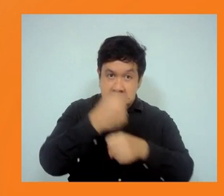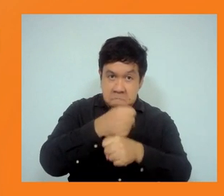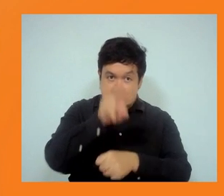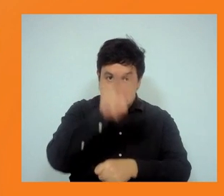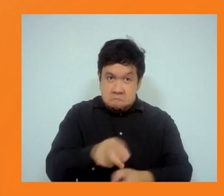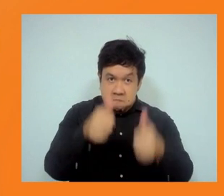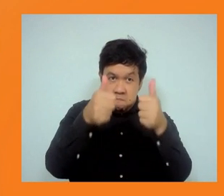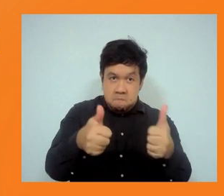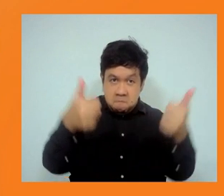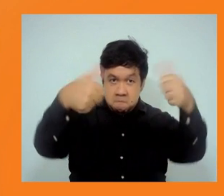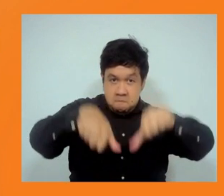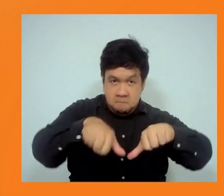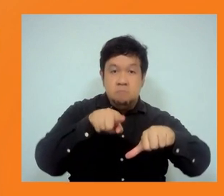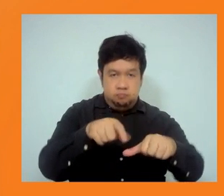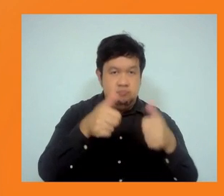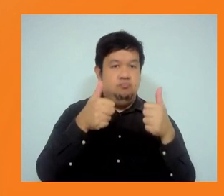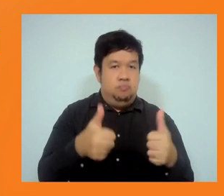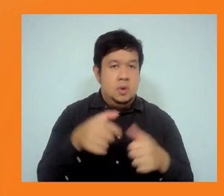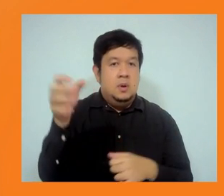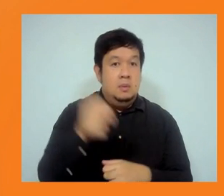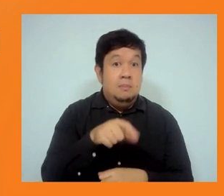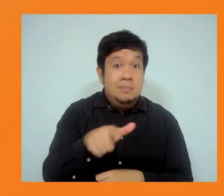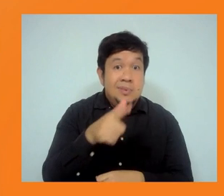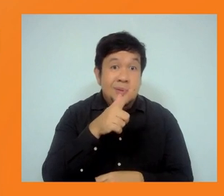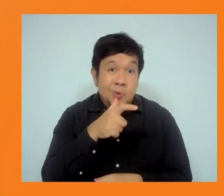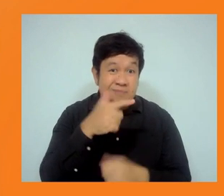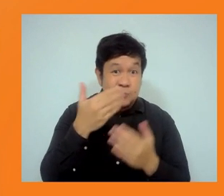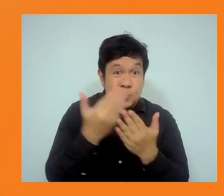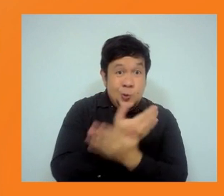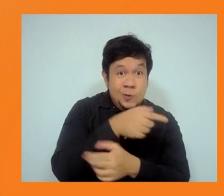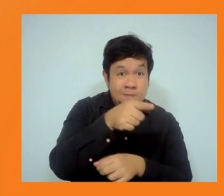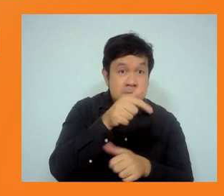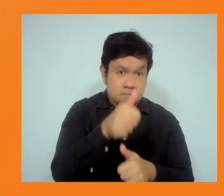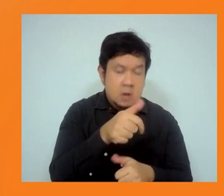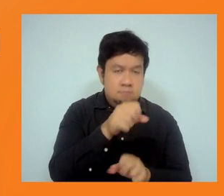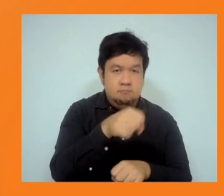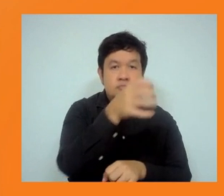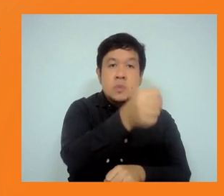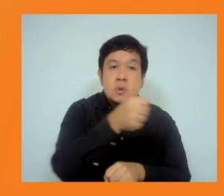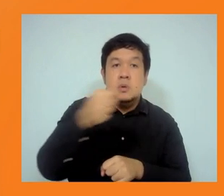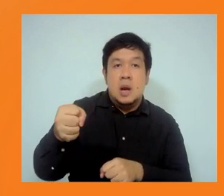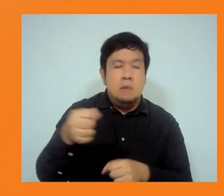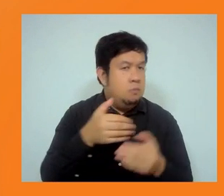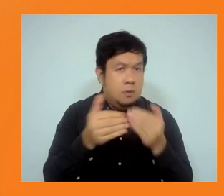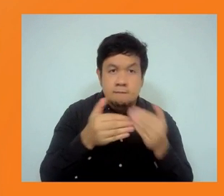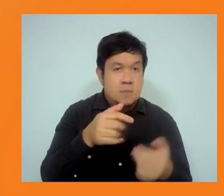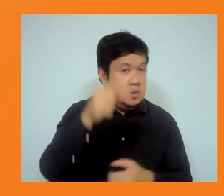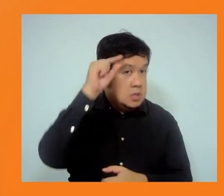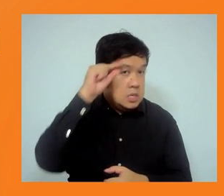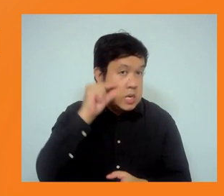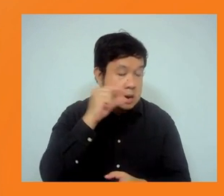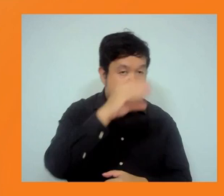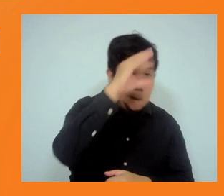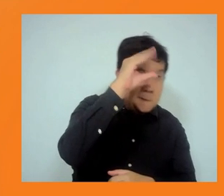things like gender and sexual exploitation, abuse and harassment. And we'll be seeking to enhance our